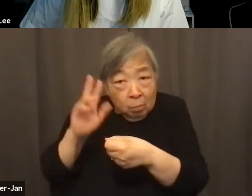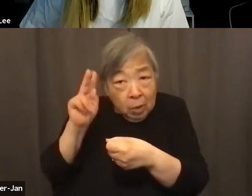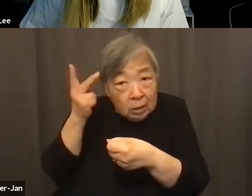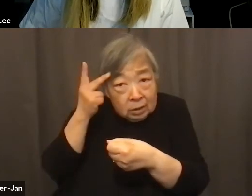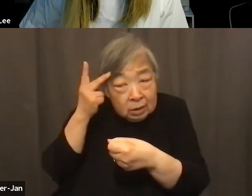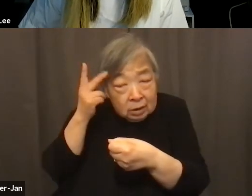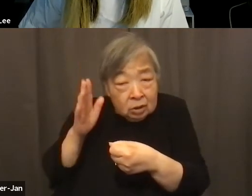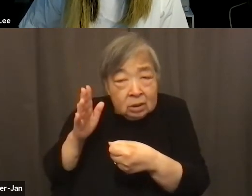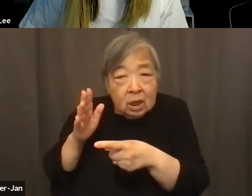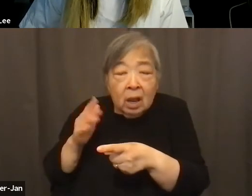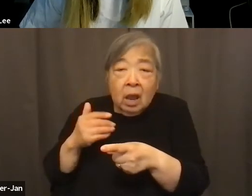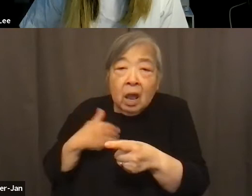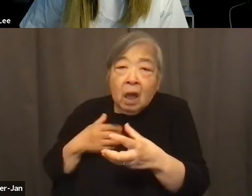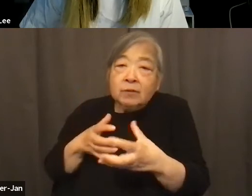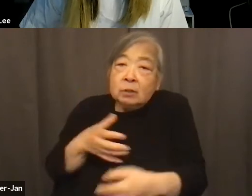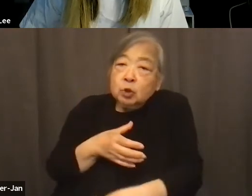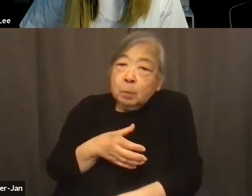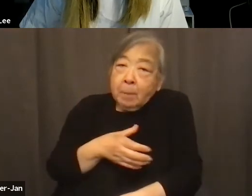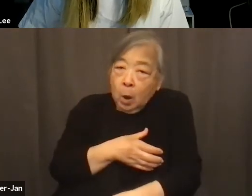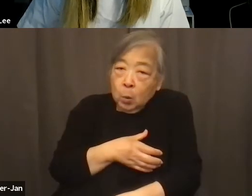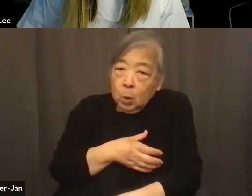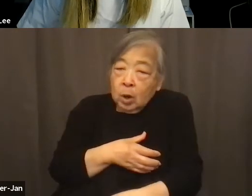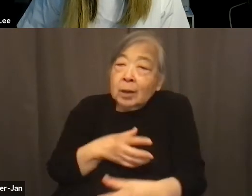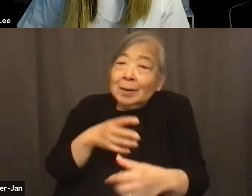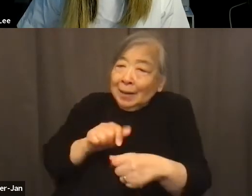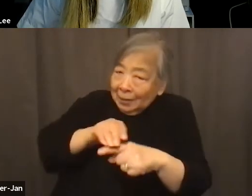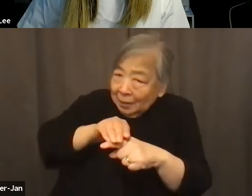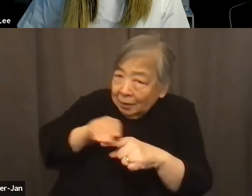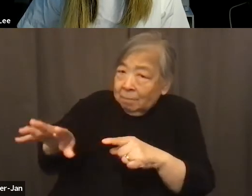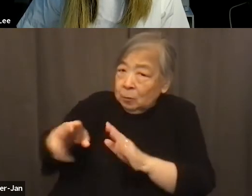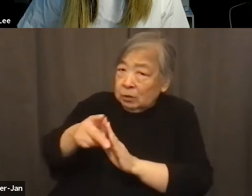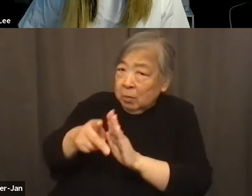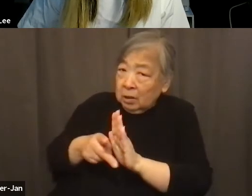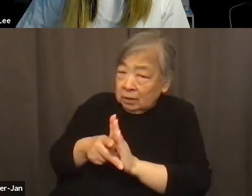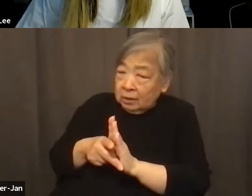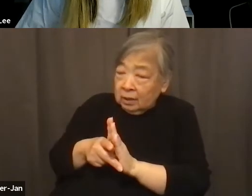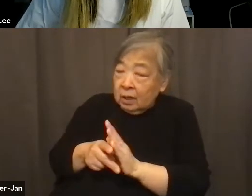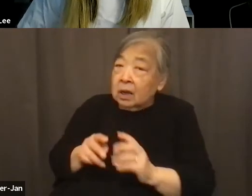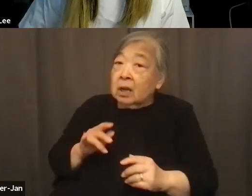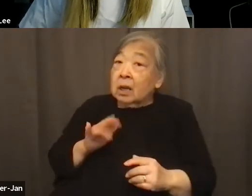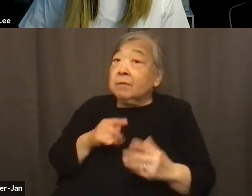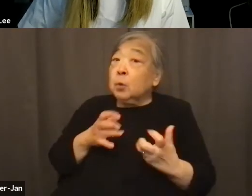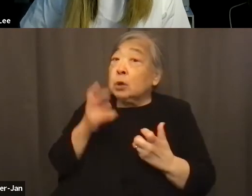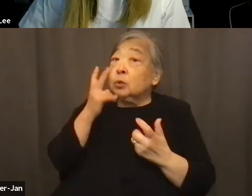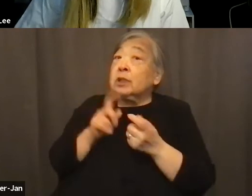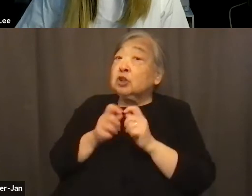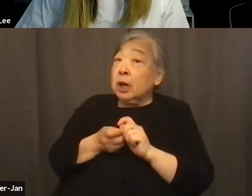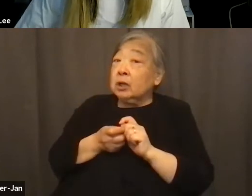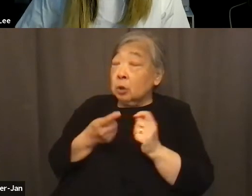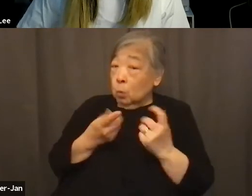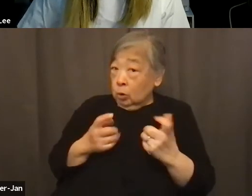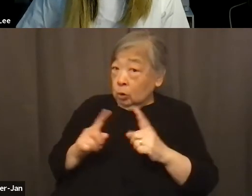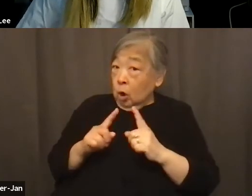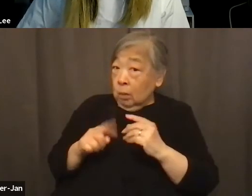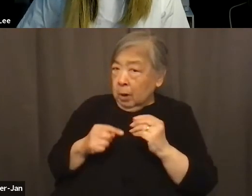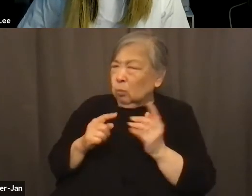have so much power to shape certain policies that if you really want to see change, if you want to talk about, you know, what